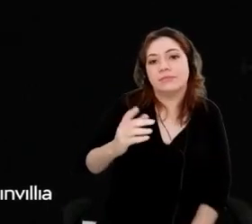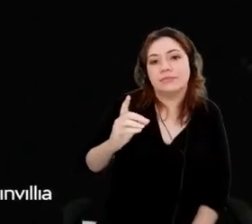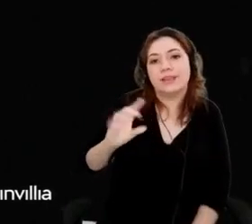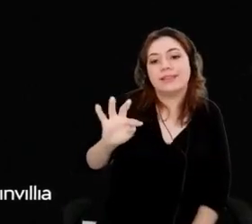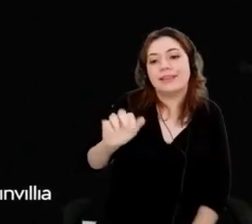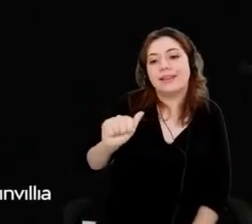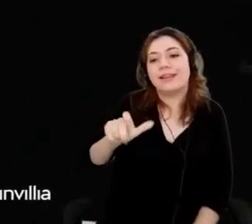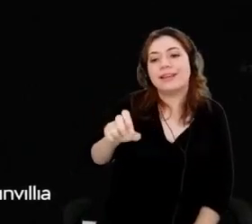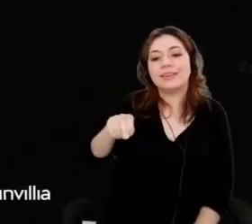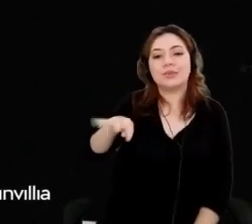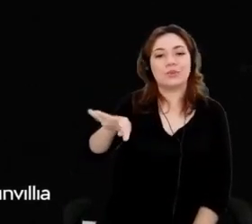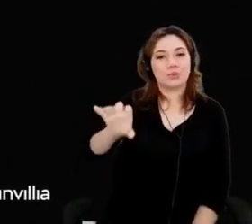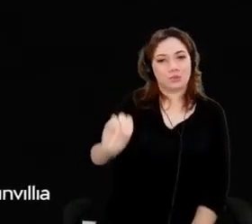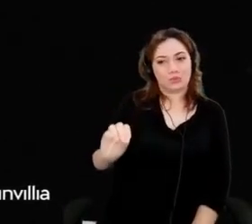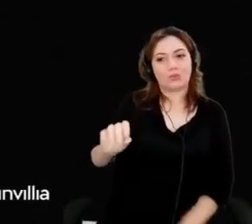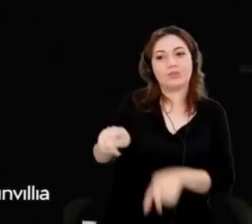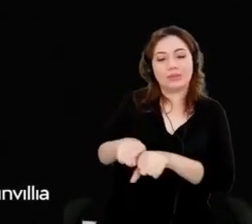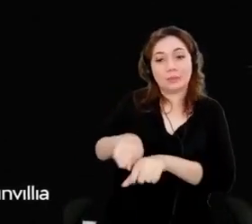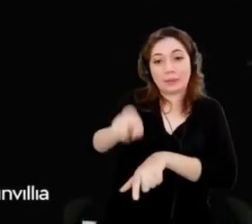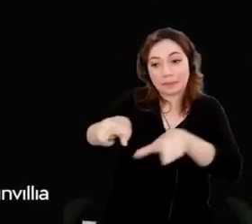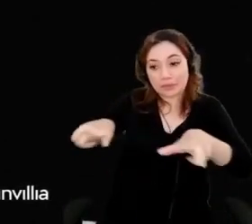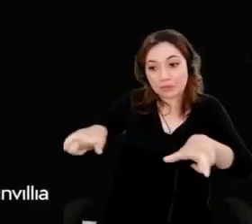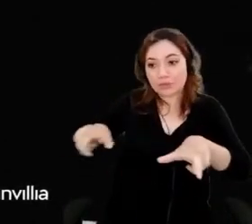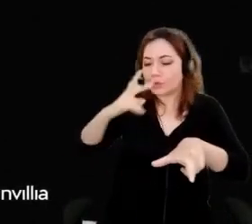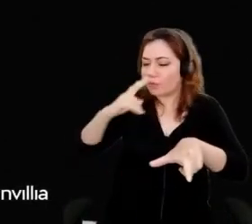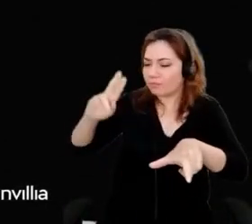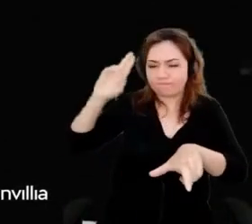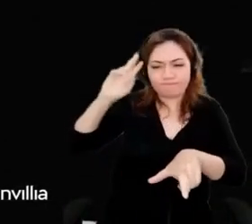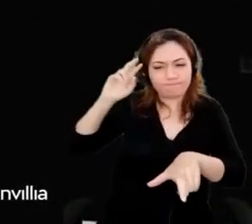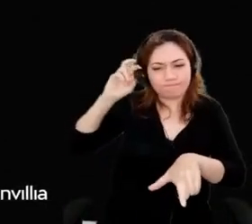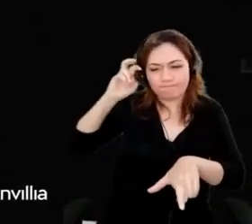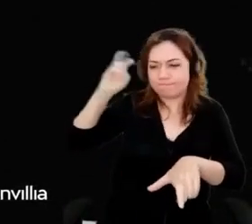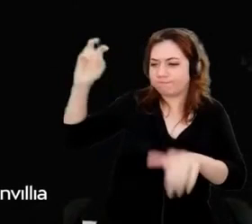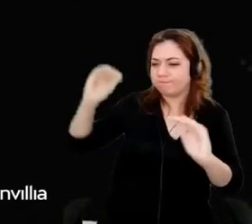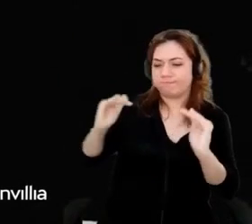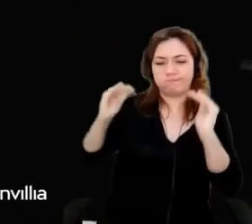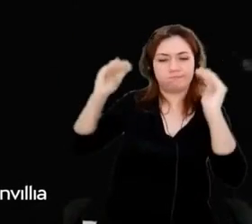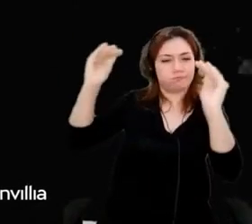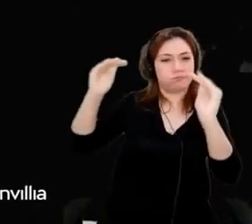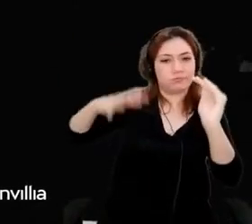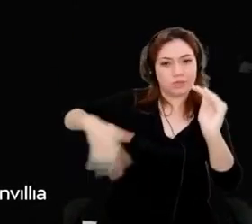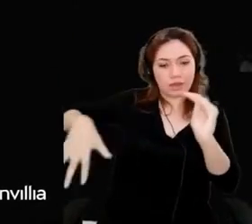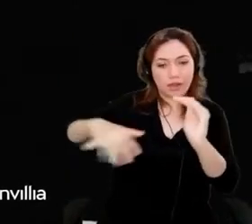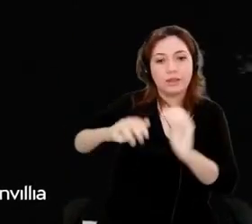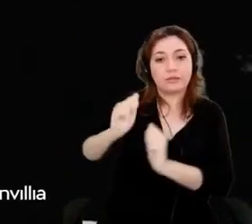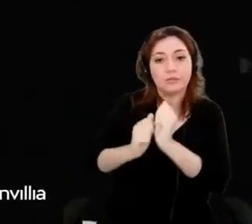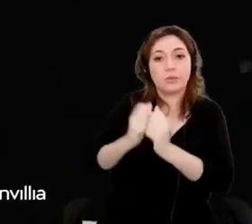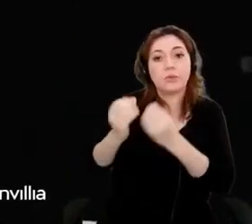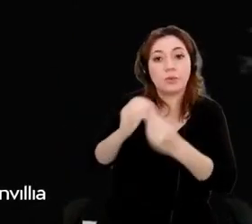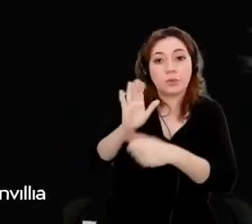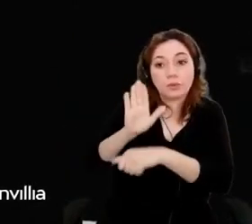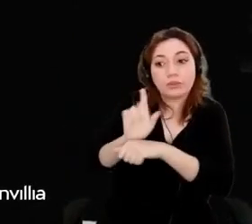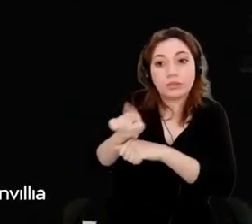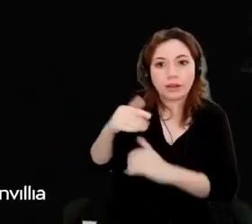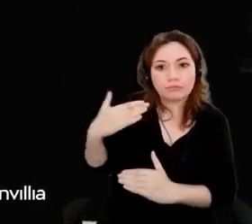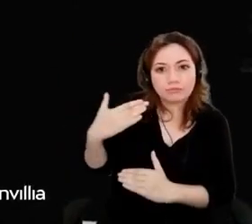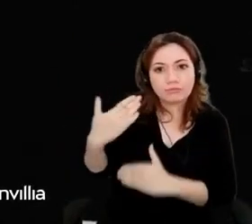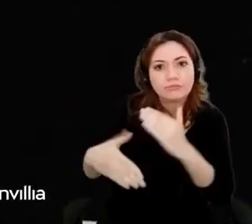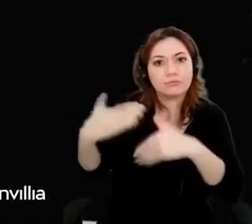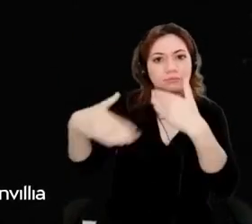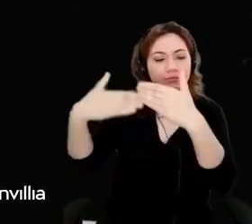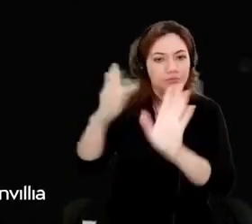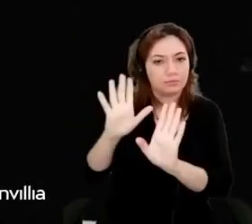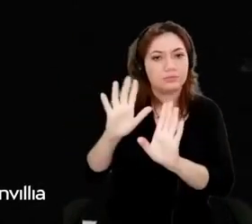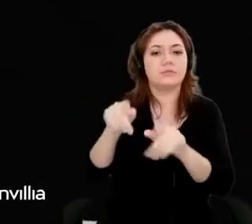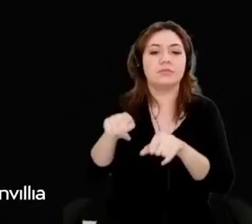minds in the industry to keep continuously growing while making extreme positive